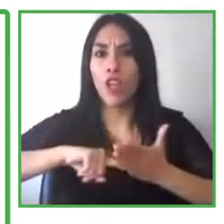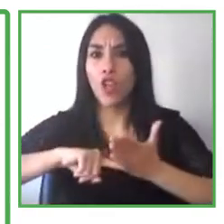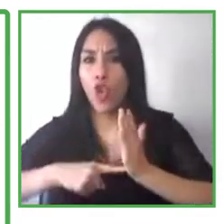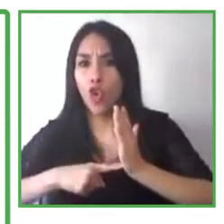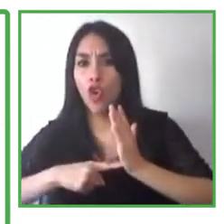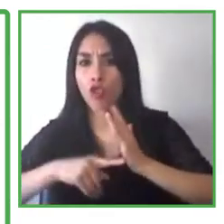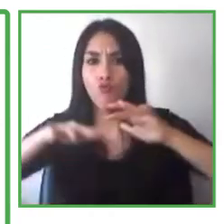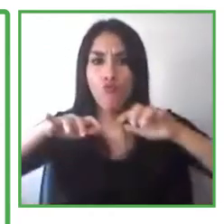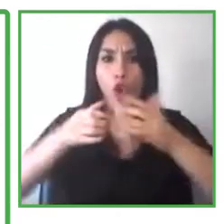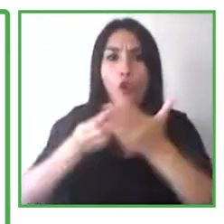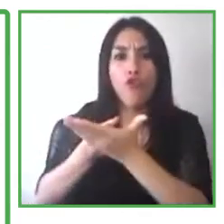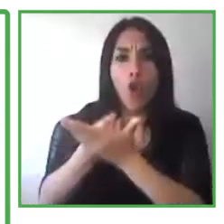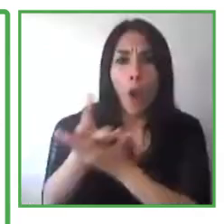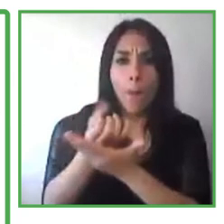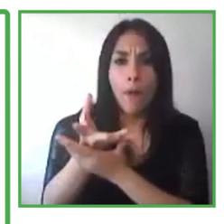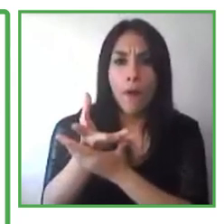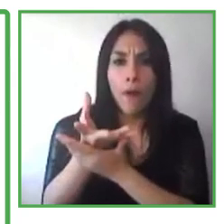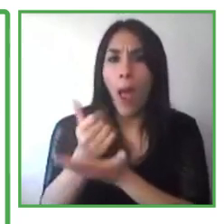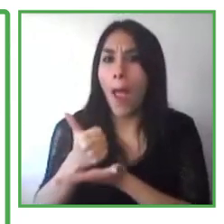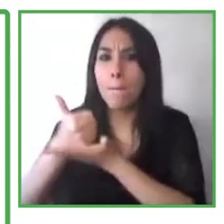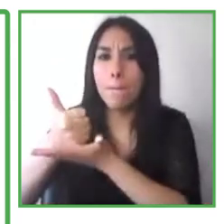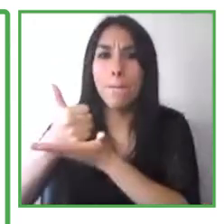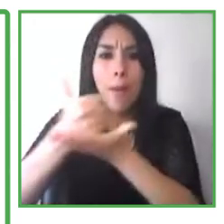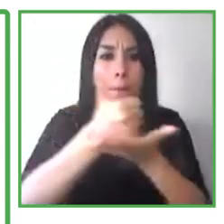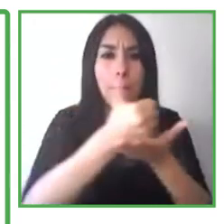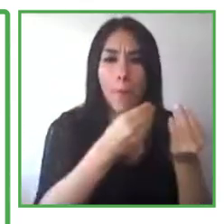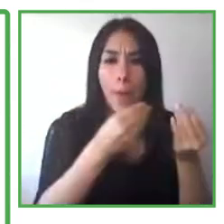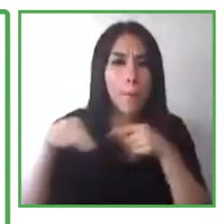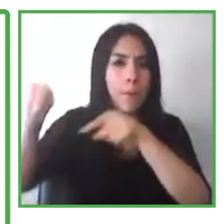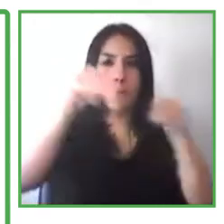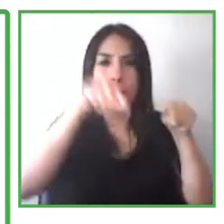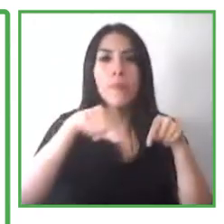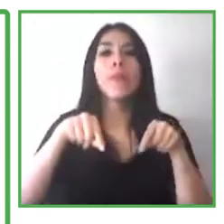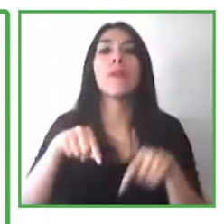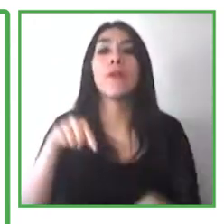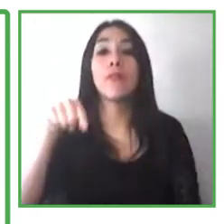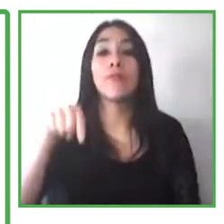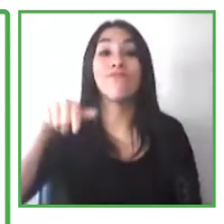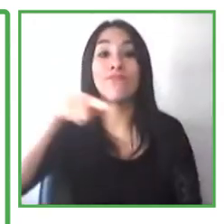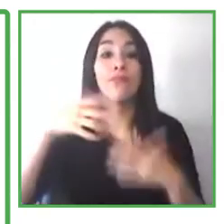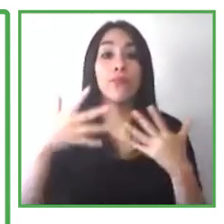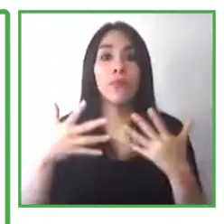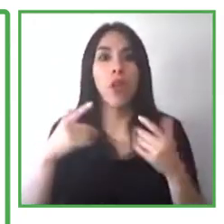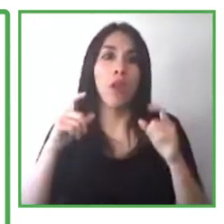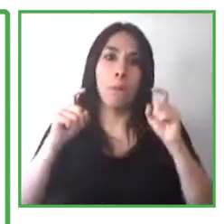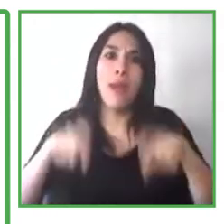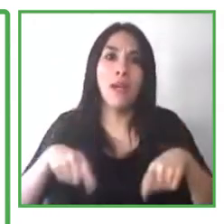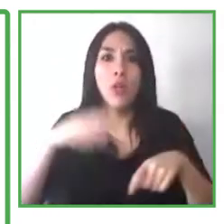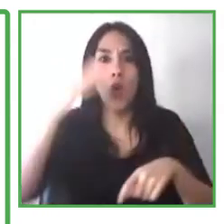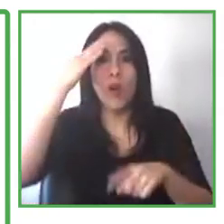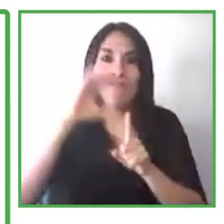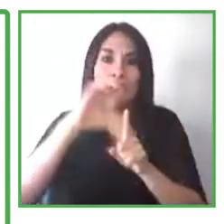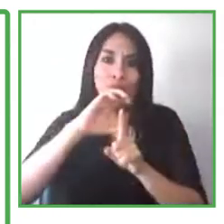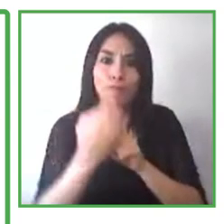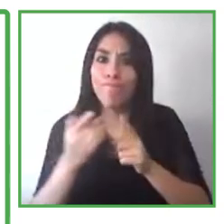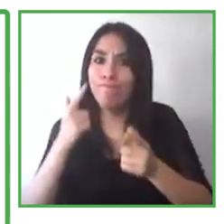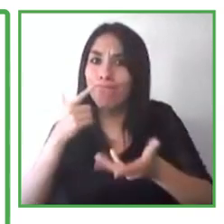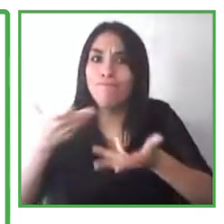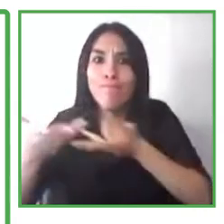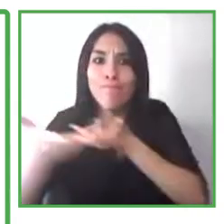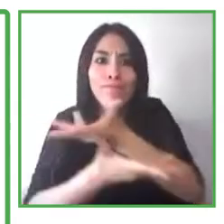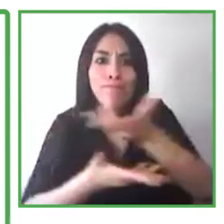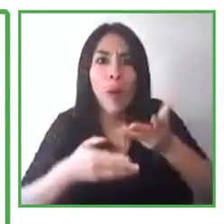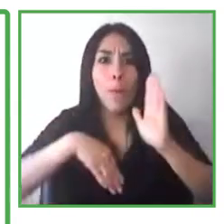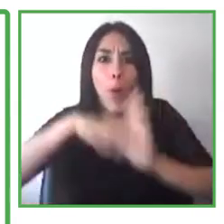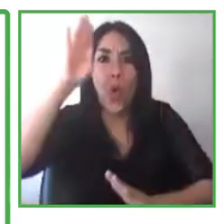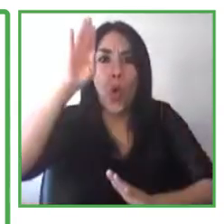beneficial to society because you're taking a pool of very capable people and helping and enabling them for employment. So this is sort